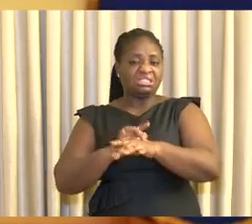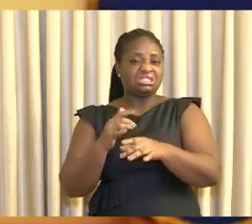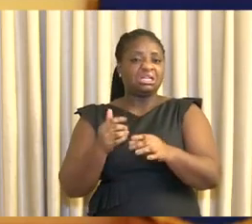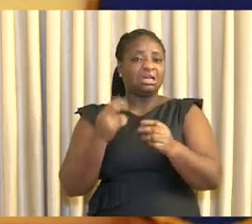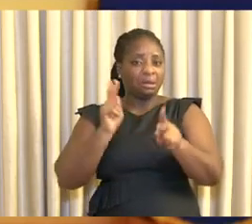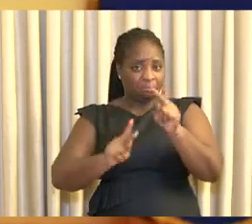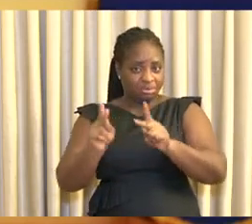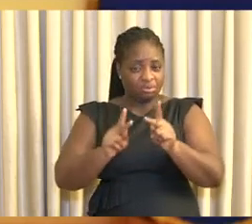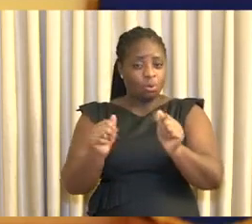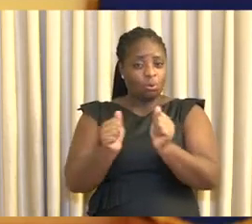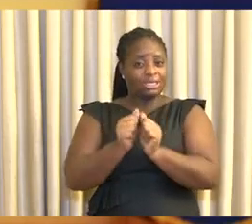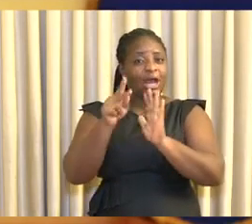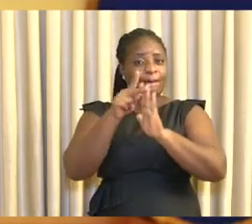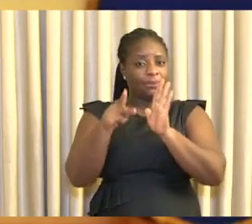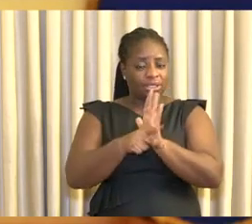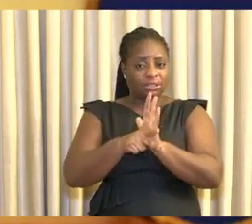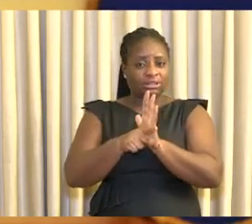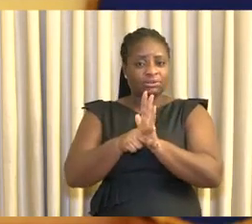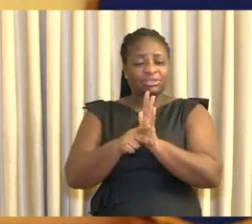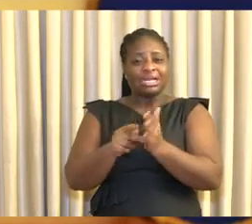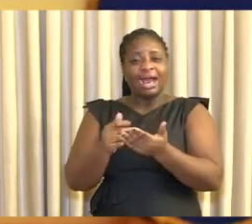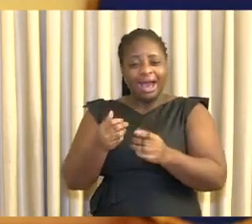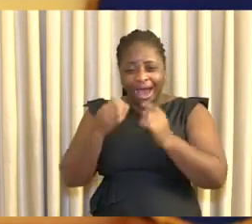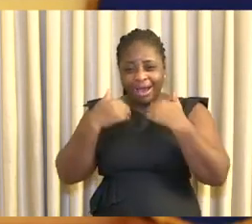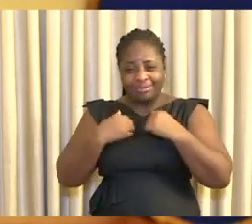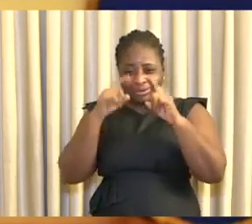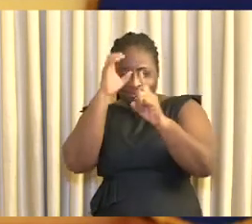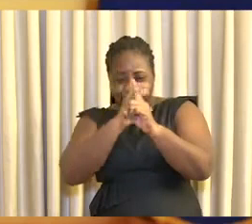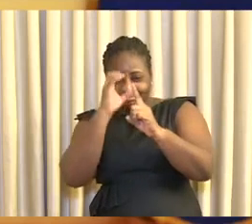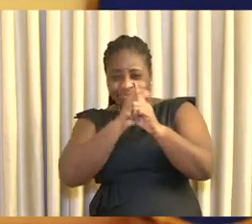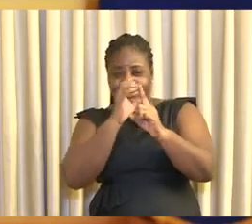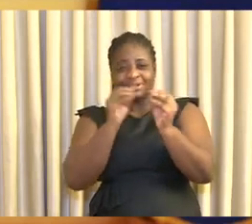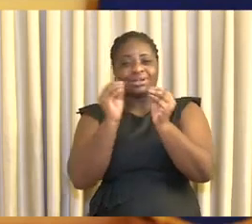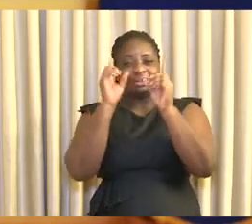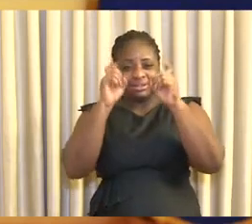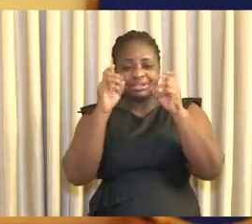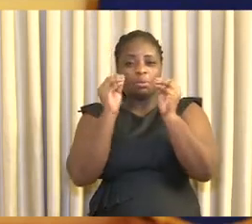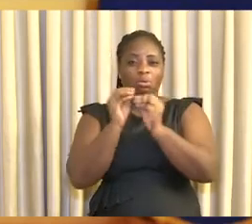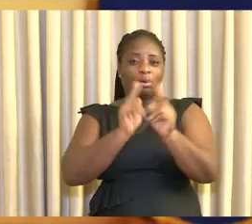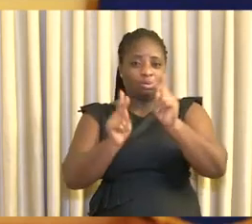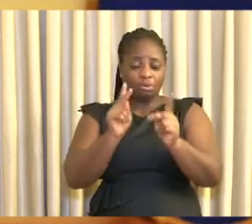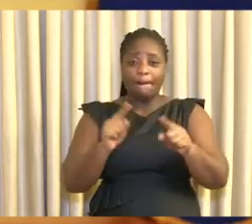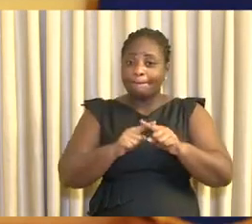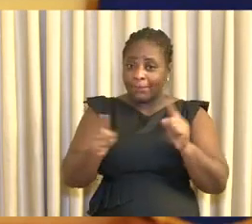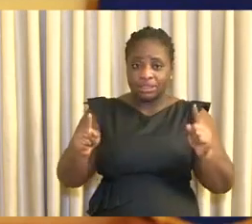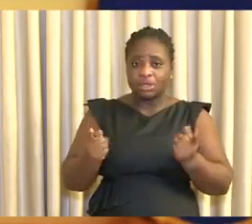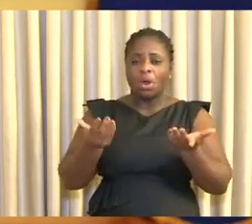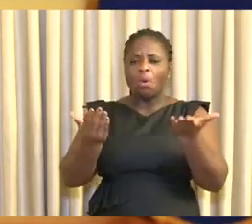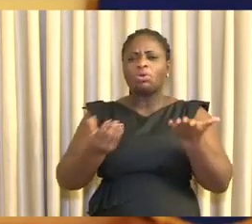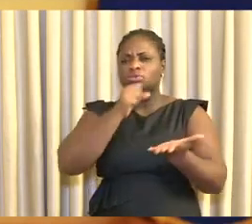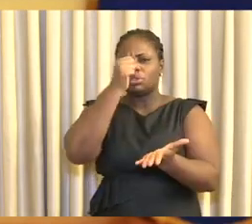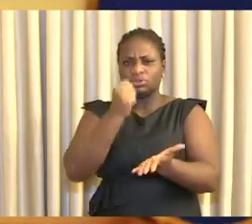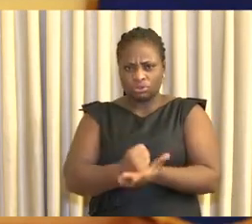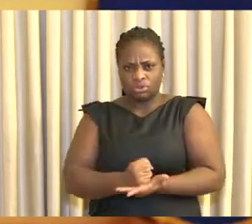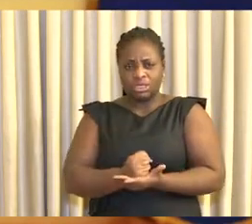with our policy of aggressive tracing and testing. However, I want to assure you